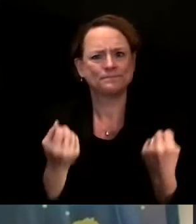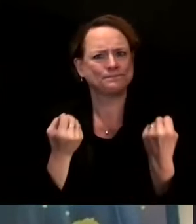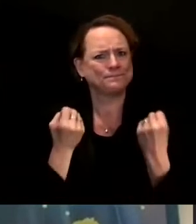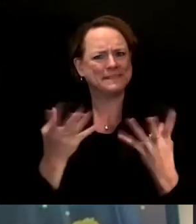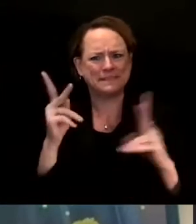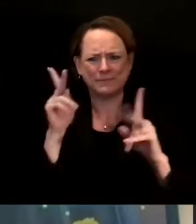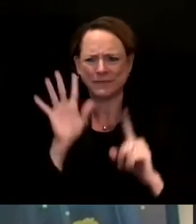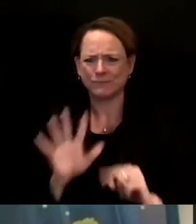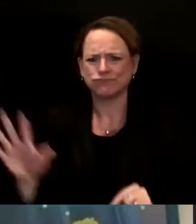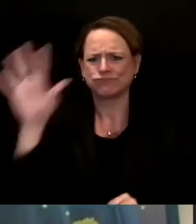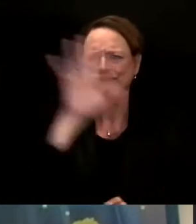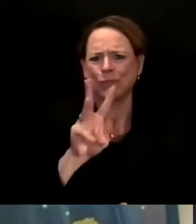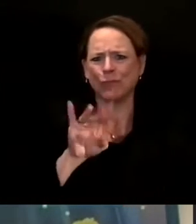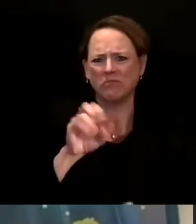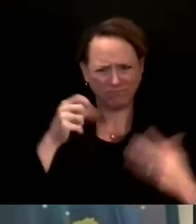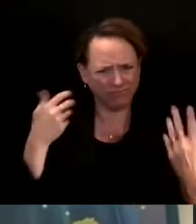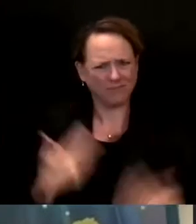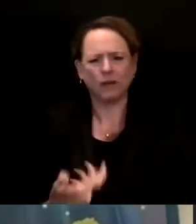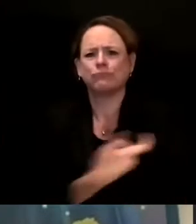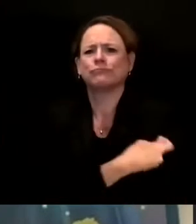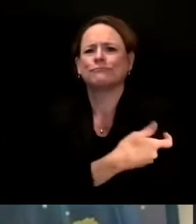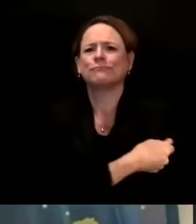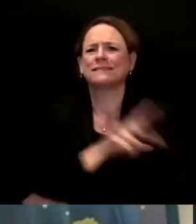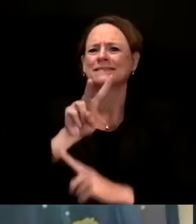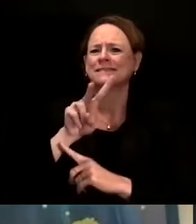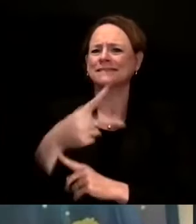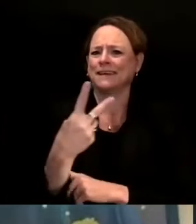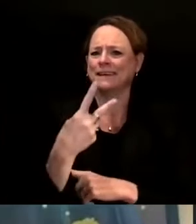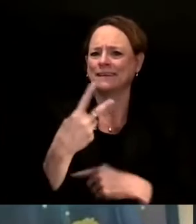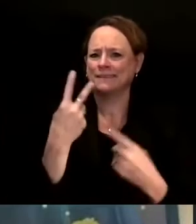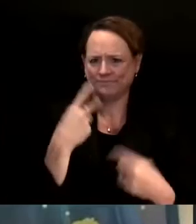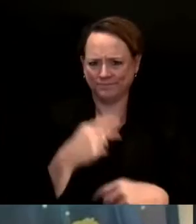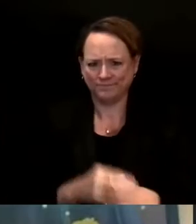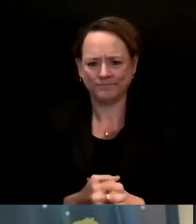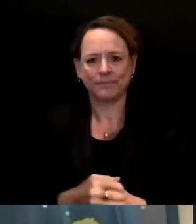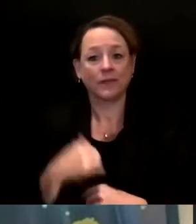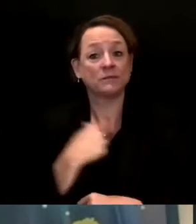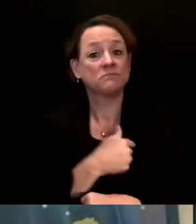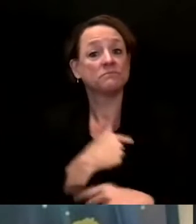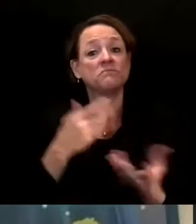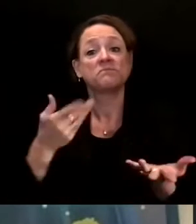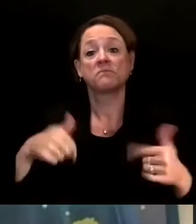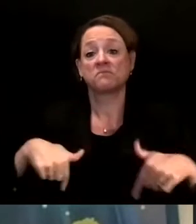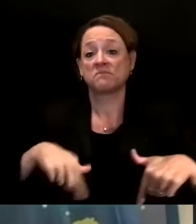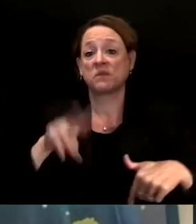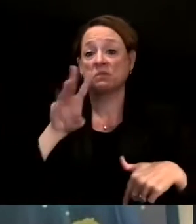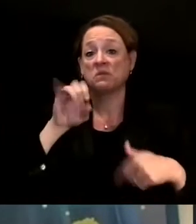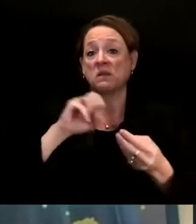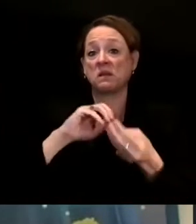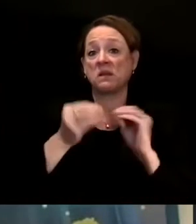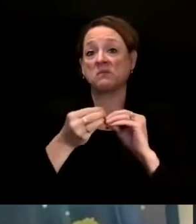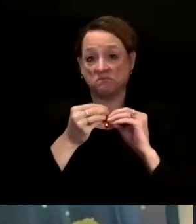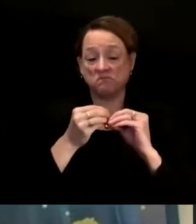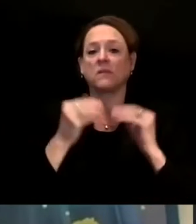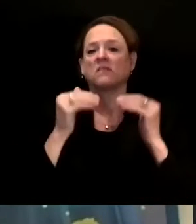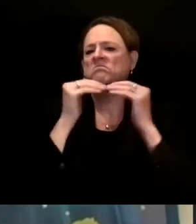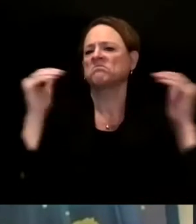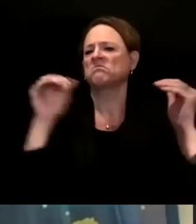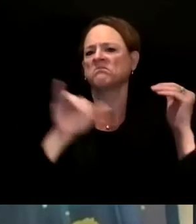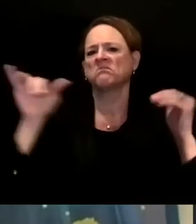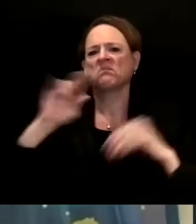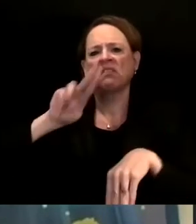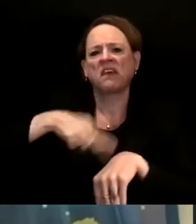consistent with national rates, where the CDC reports 45.2% of the nation's residents have